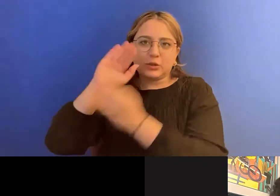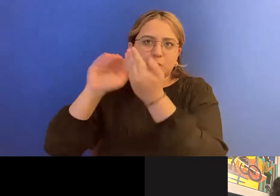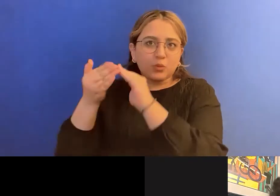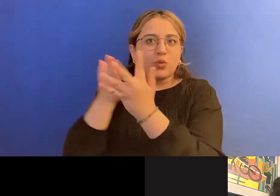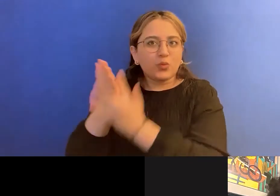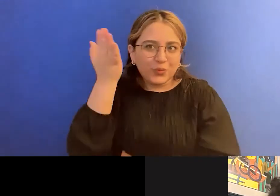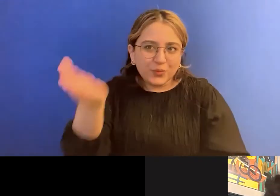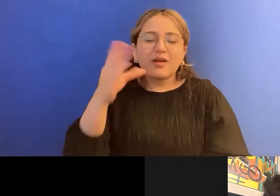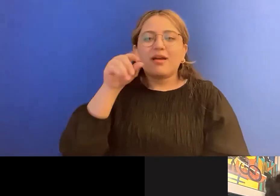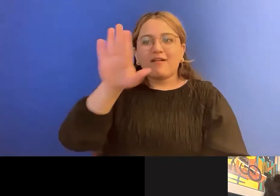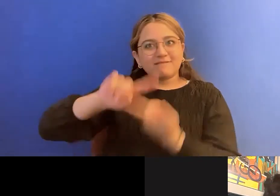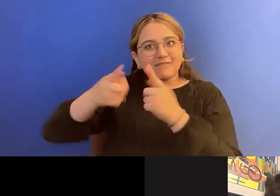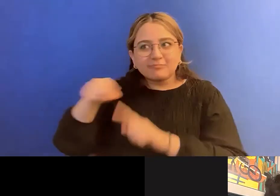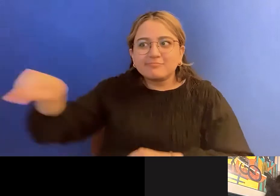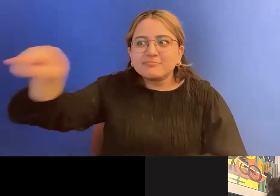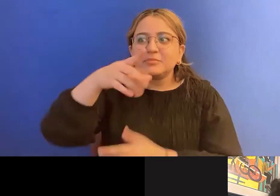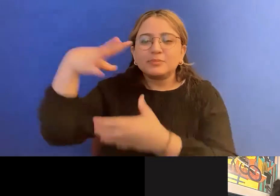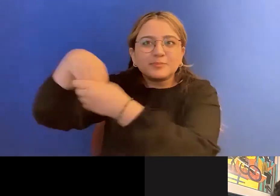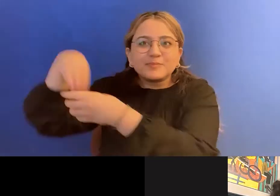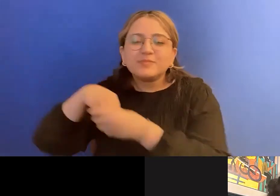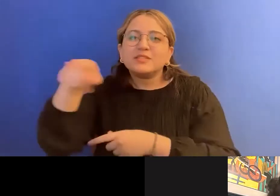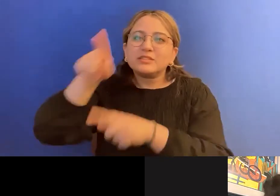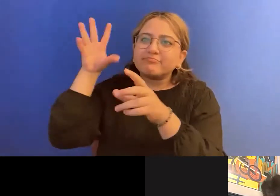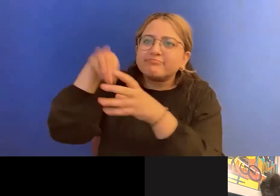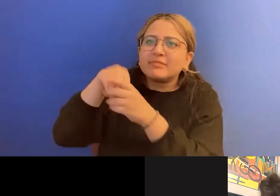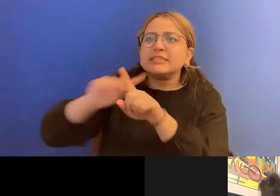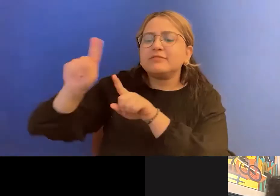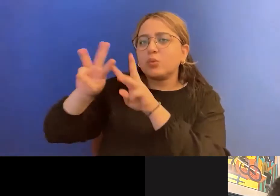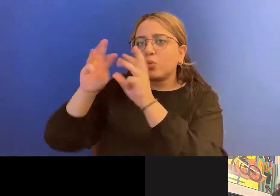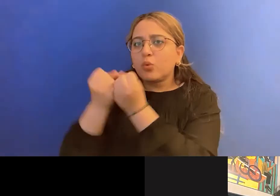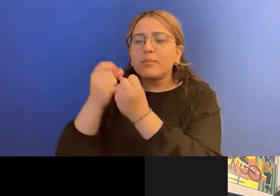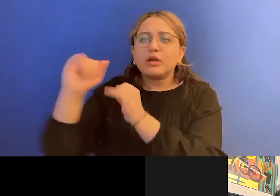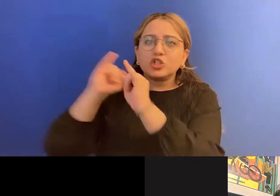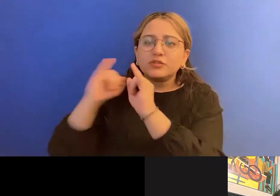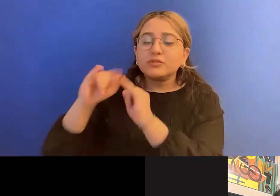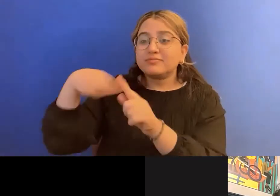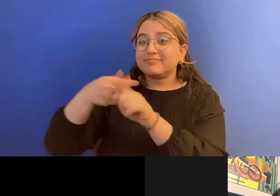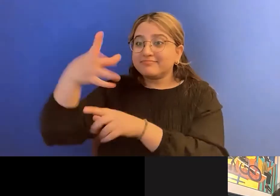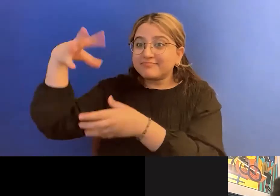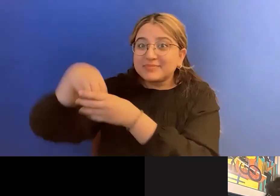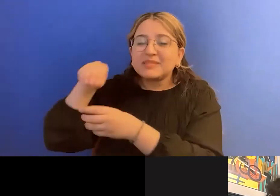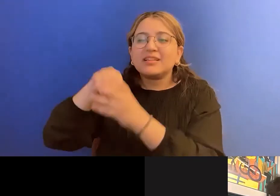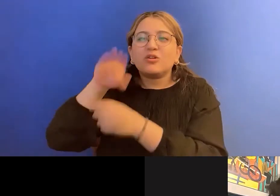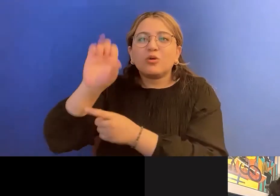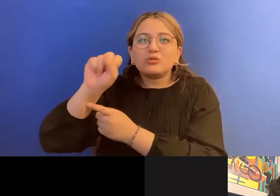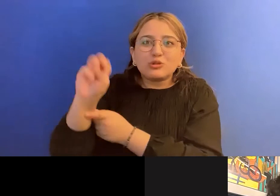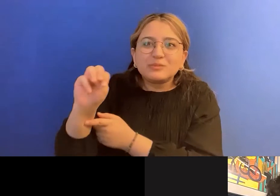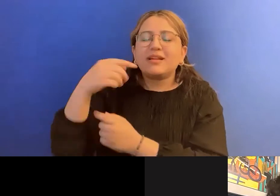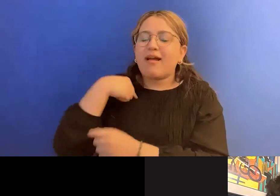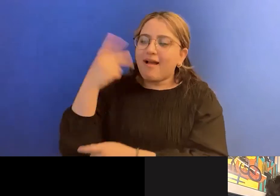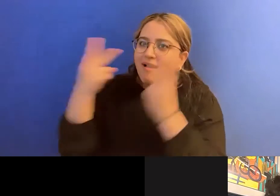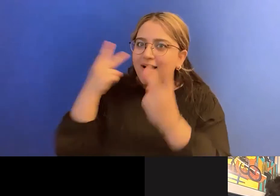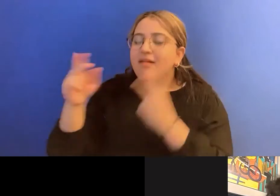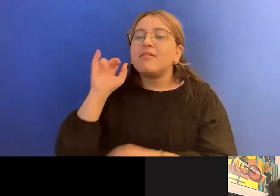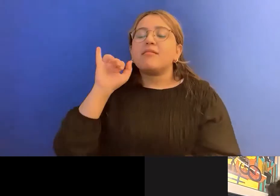in, you know, other kinds of workshops or interviews, or I see them participating on your social media. So, so it seems loud, it seems loud to me